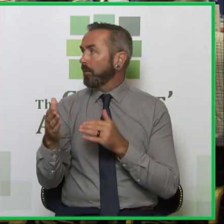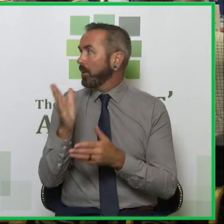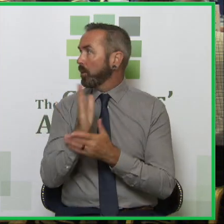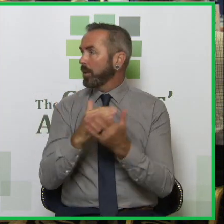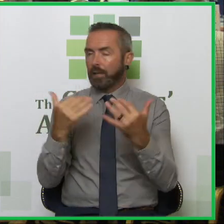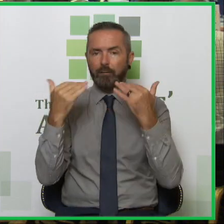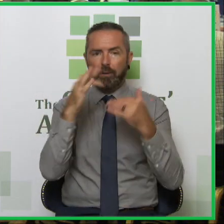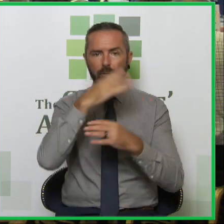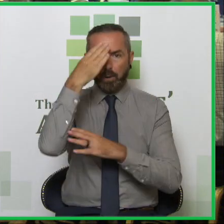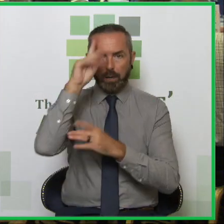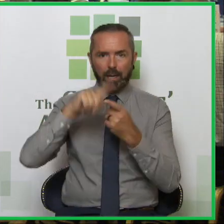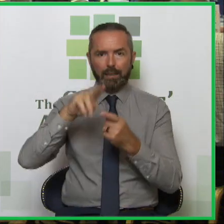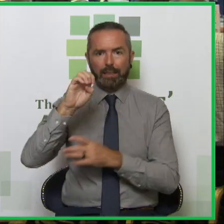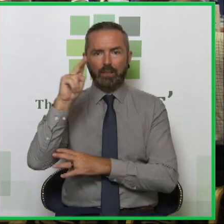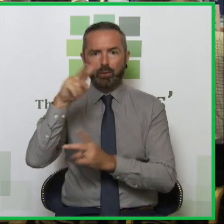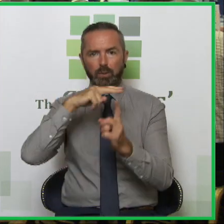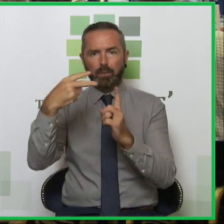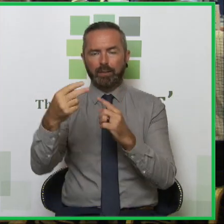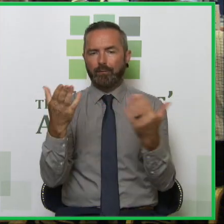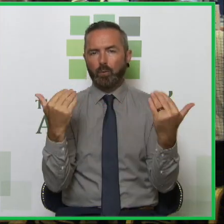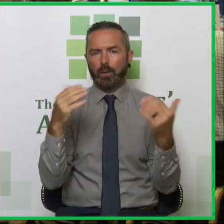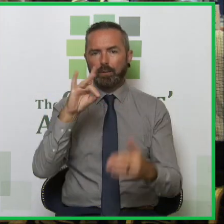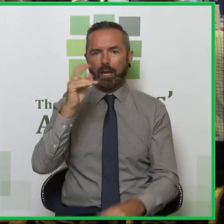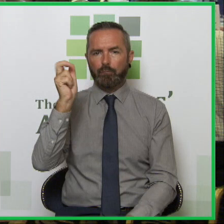EU perspective as well so Catherine you're very welcome.